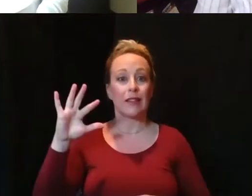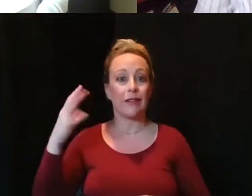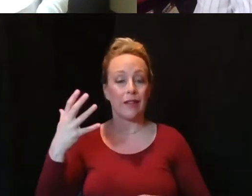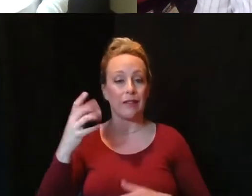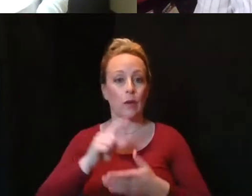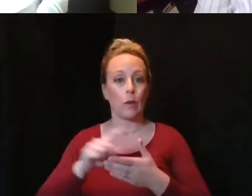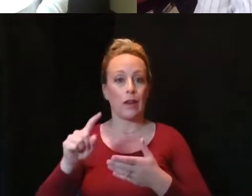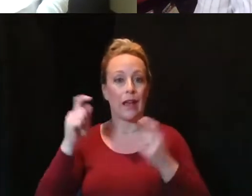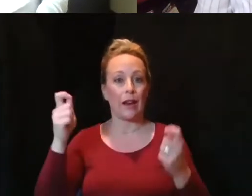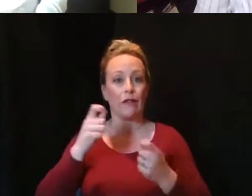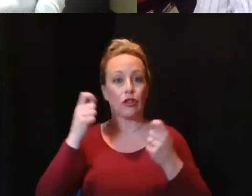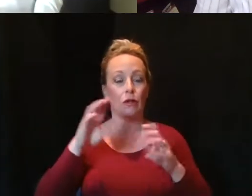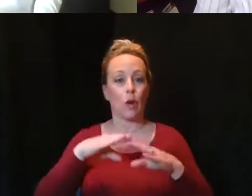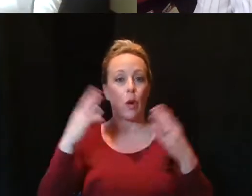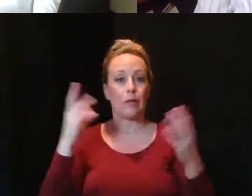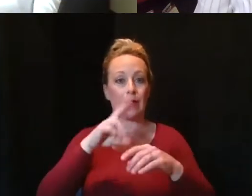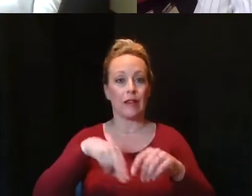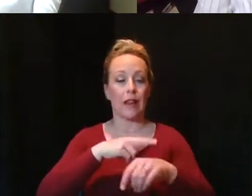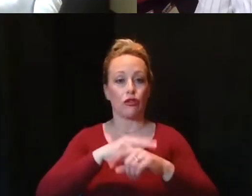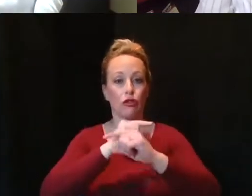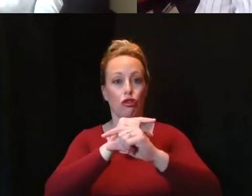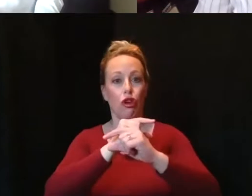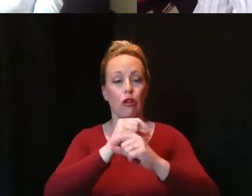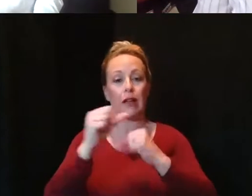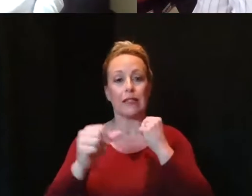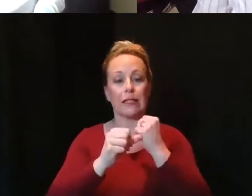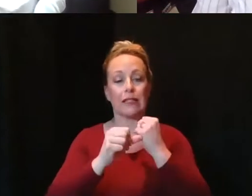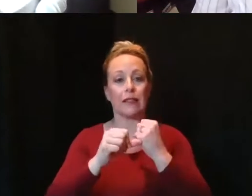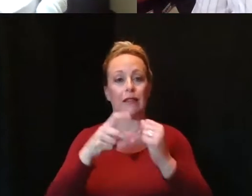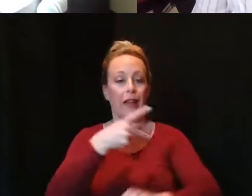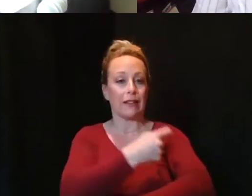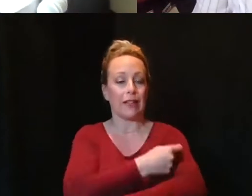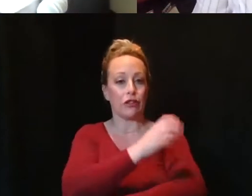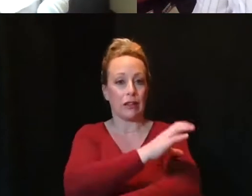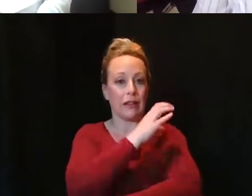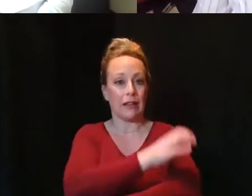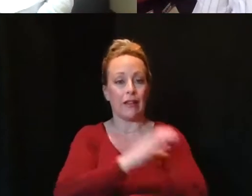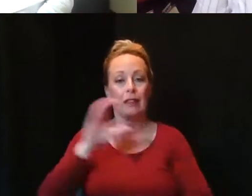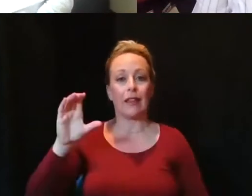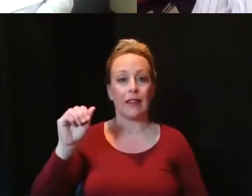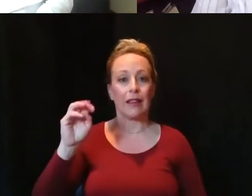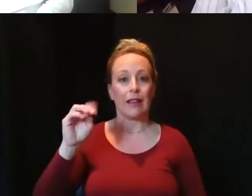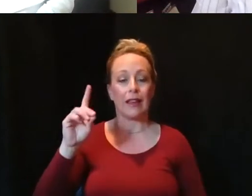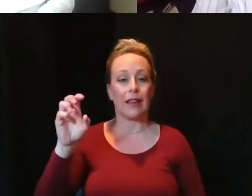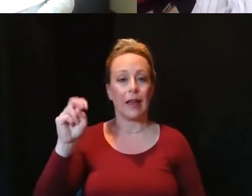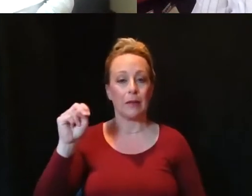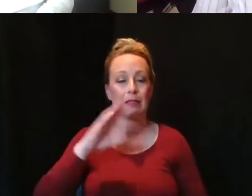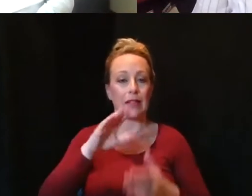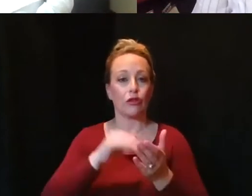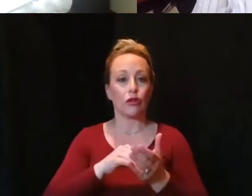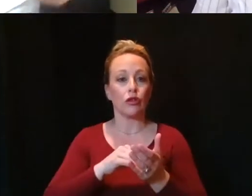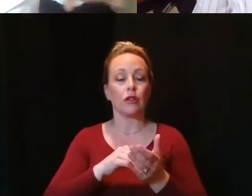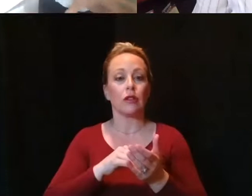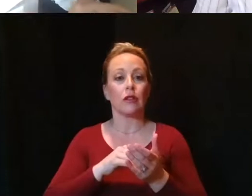of the opening of the National Guard Assisted Vaccination Clinic at the Camden Center in Milan. The dedicated